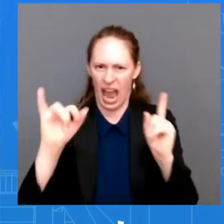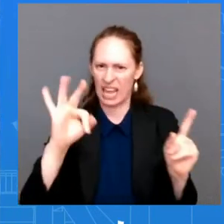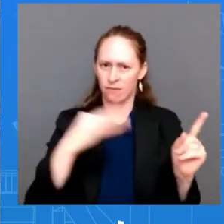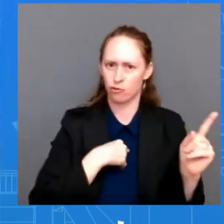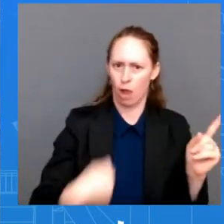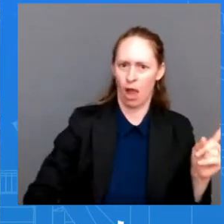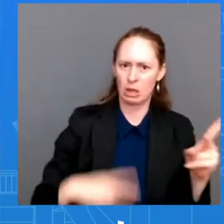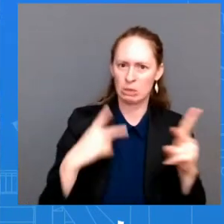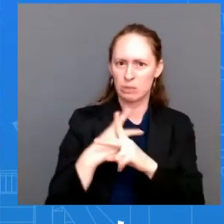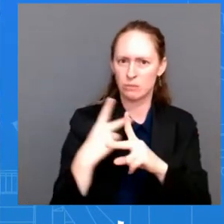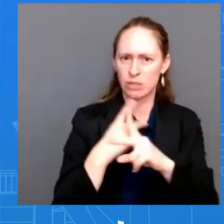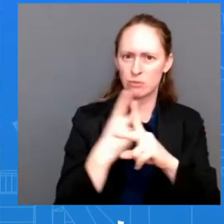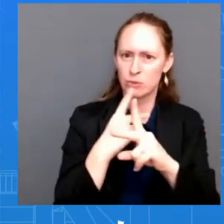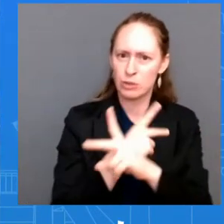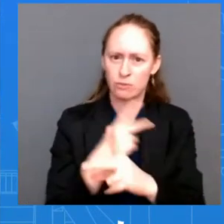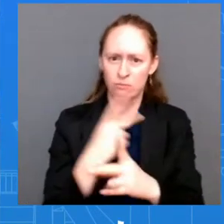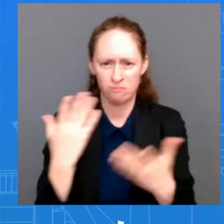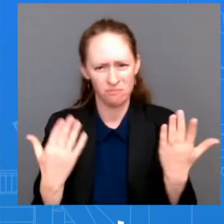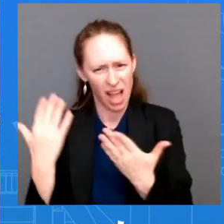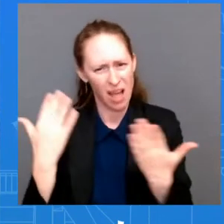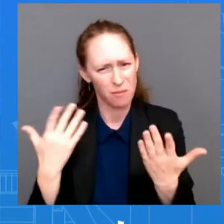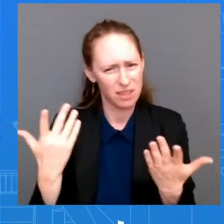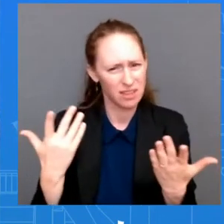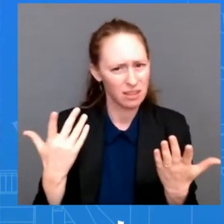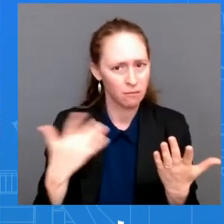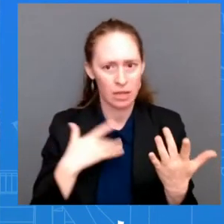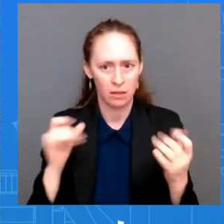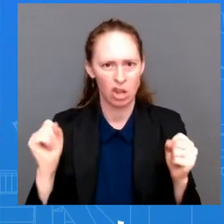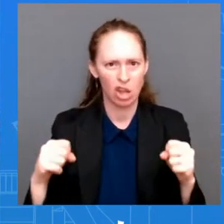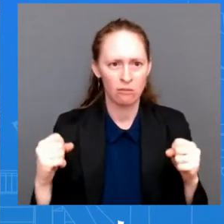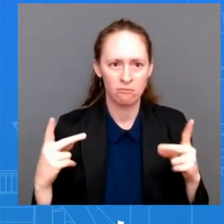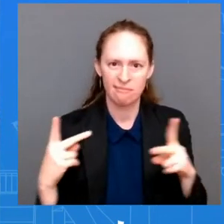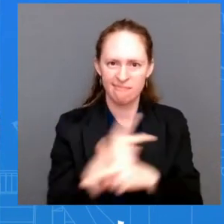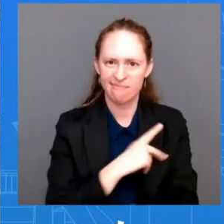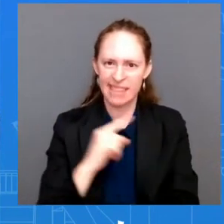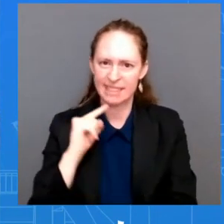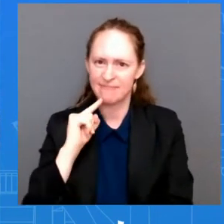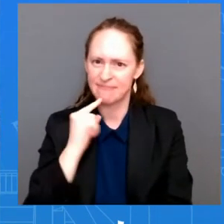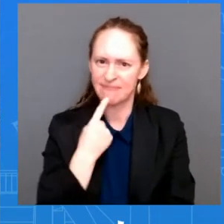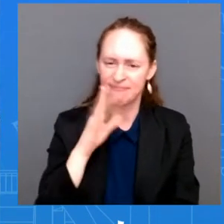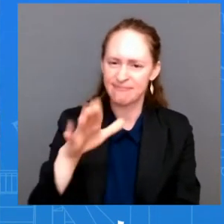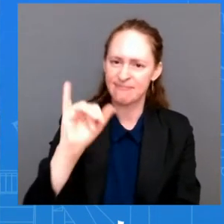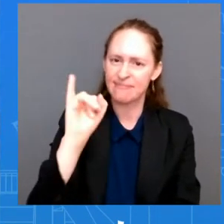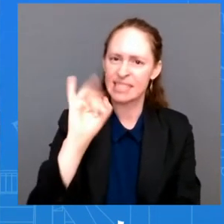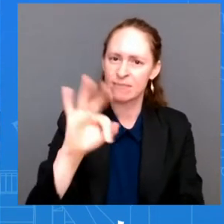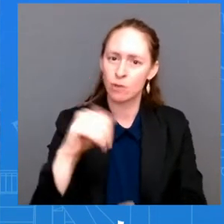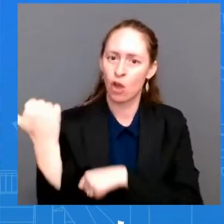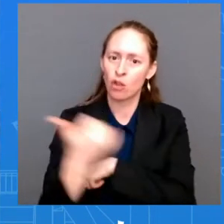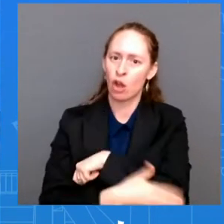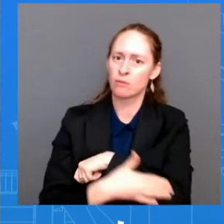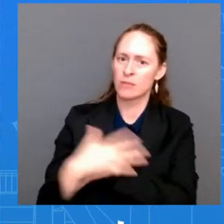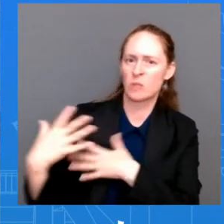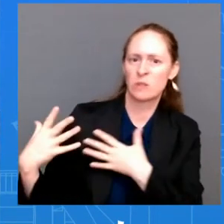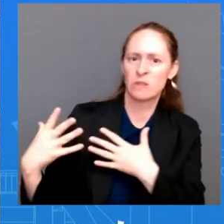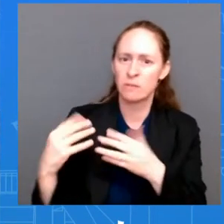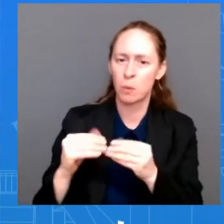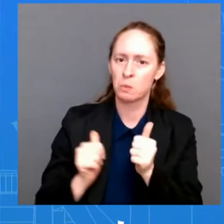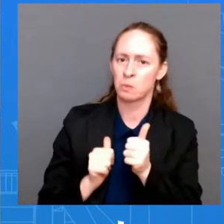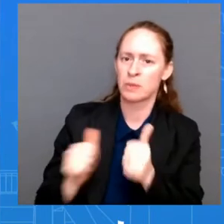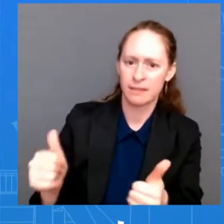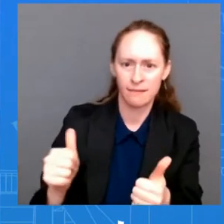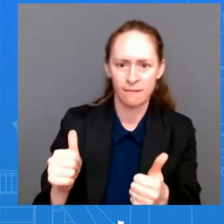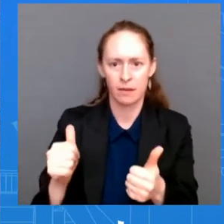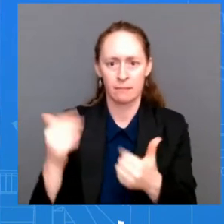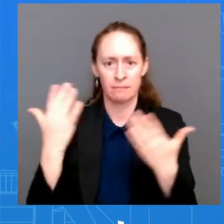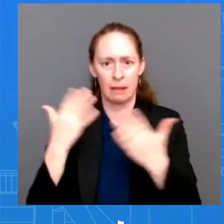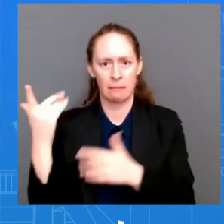take a more urgent sense? As MJ just alluded to, if there were other countries at play here, we might see a different response. Given what China has said it